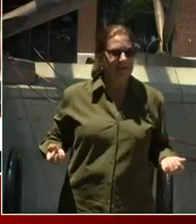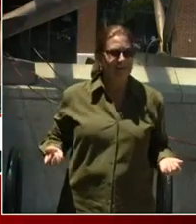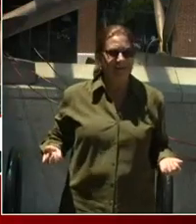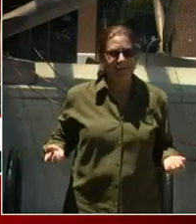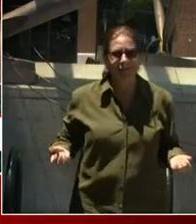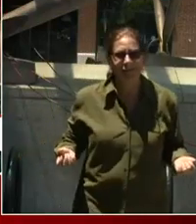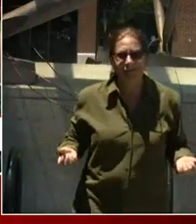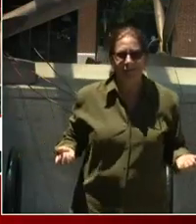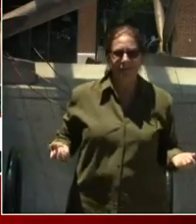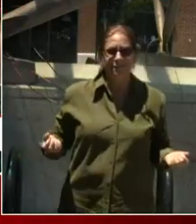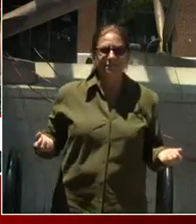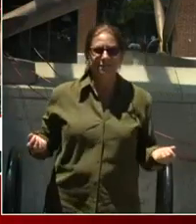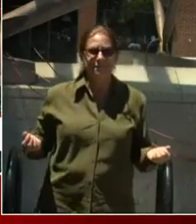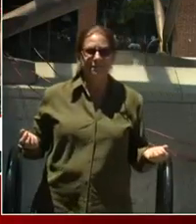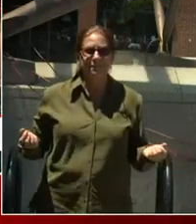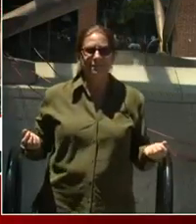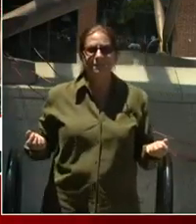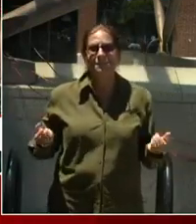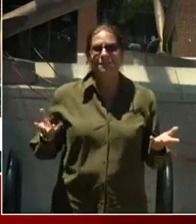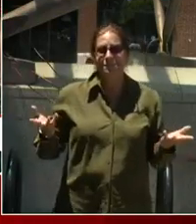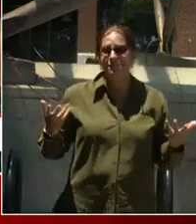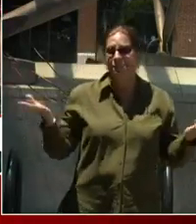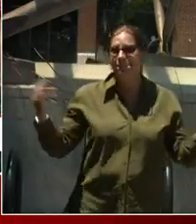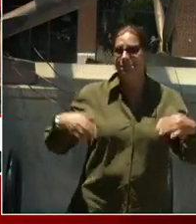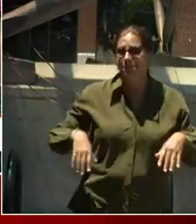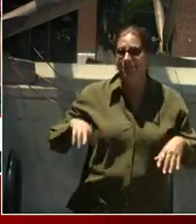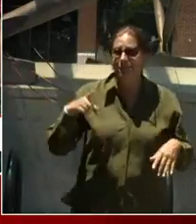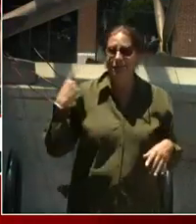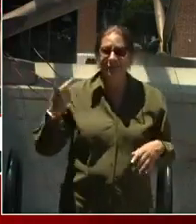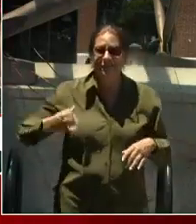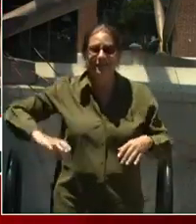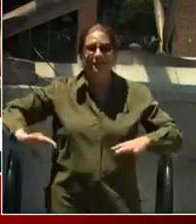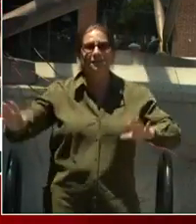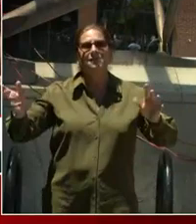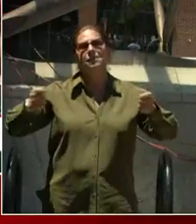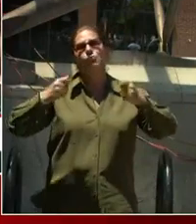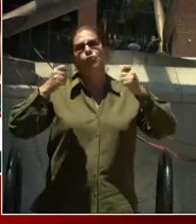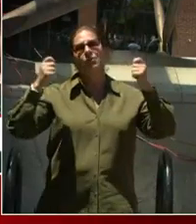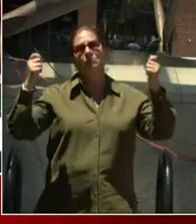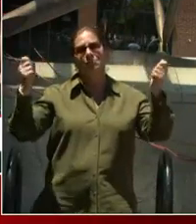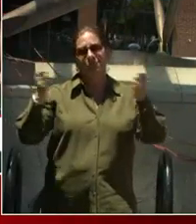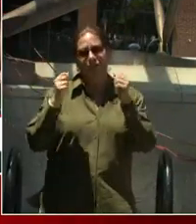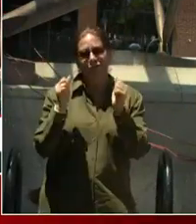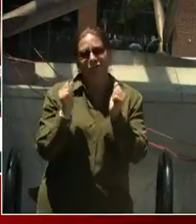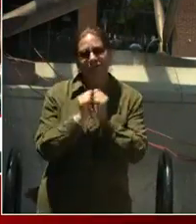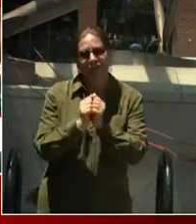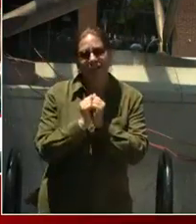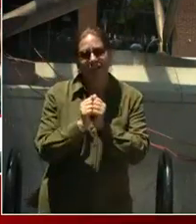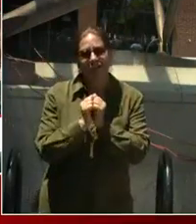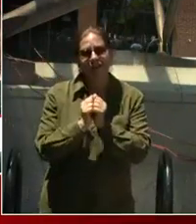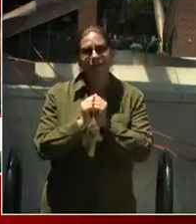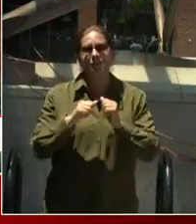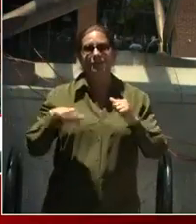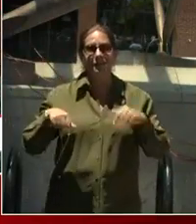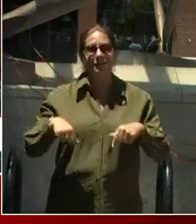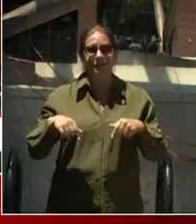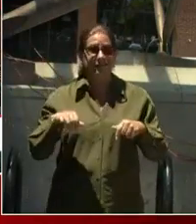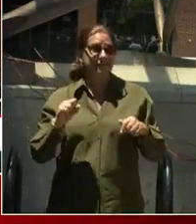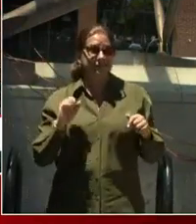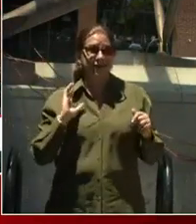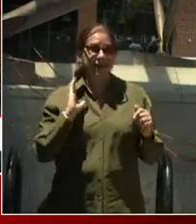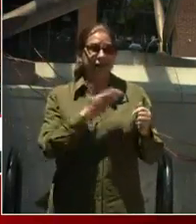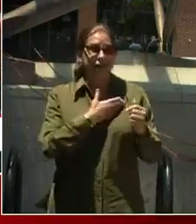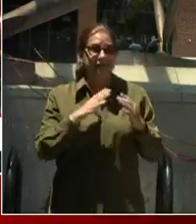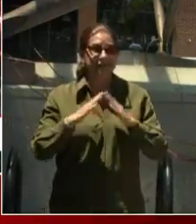Can't take it with you. So let's celebrate together. Celebrate our town. And when we do this, I